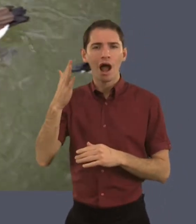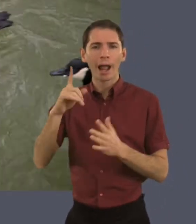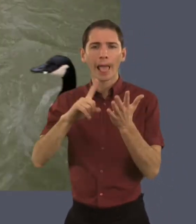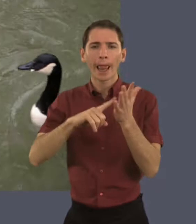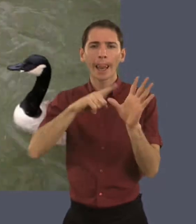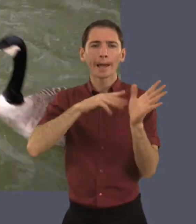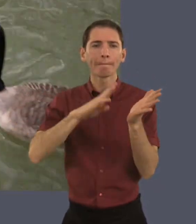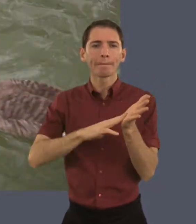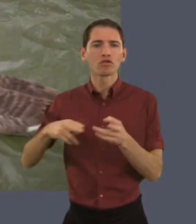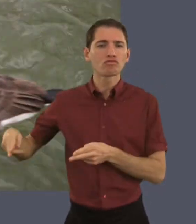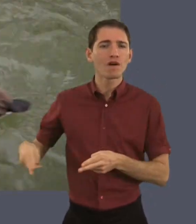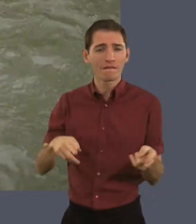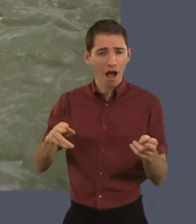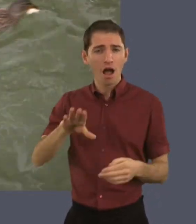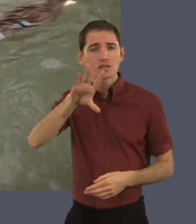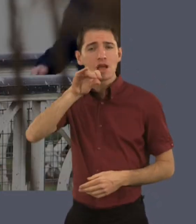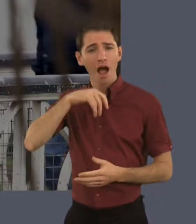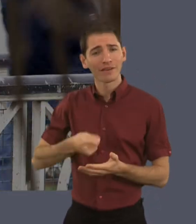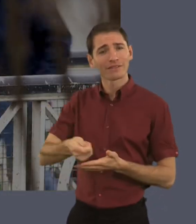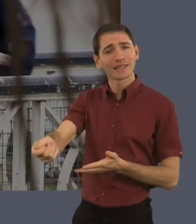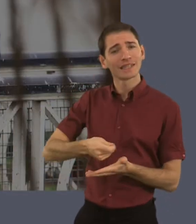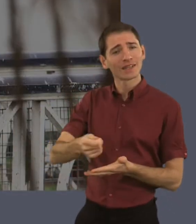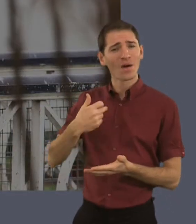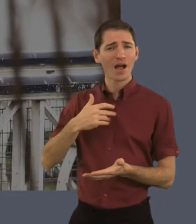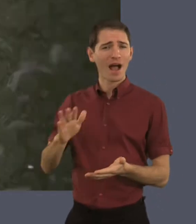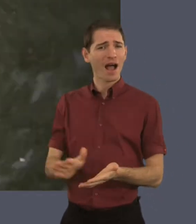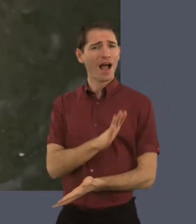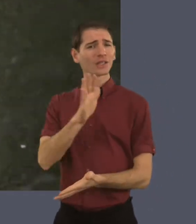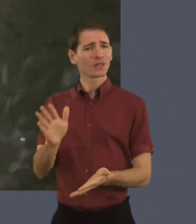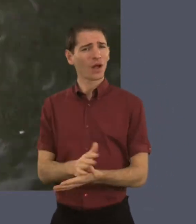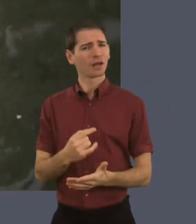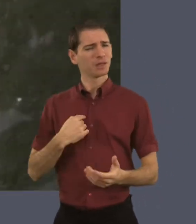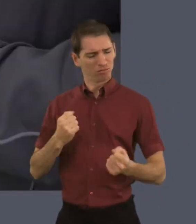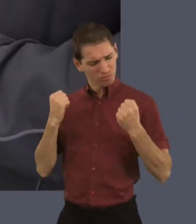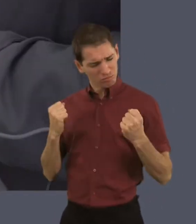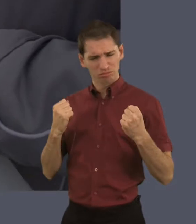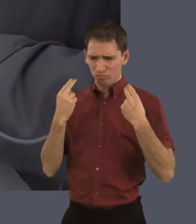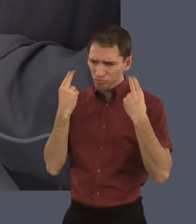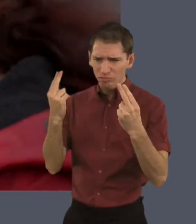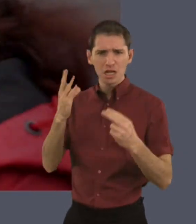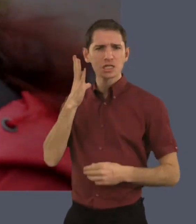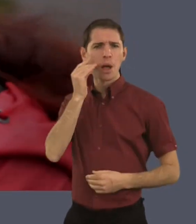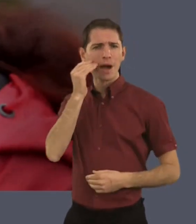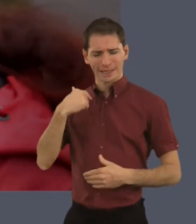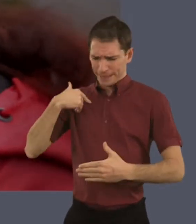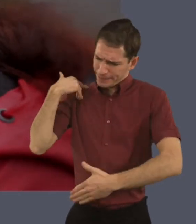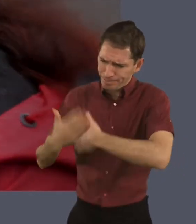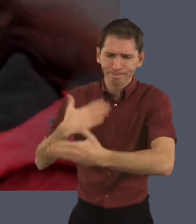I go to the Leam River and feed the ducks and get the full enjoyment out of it.